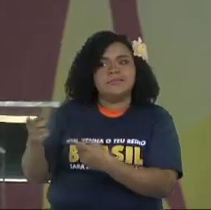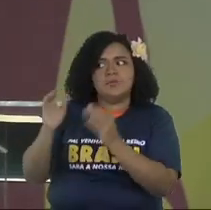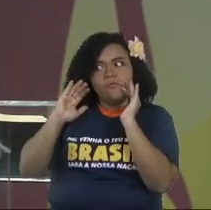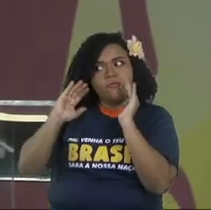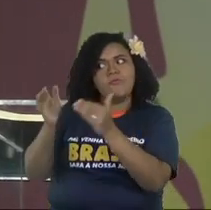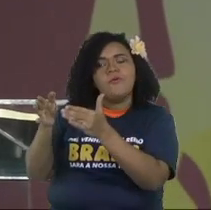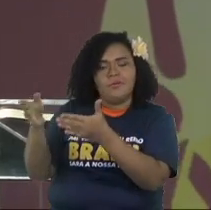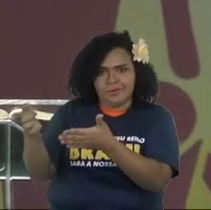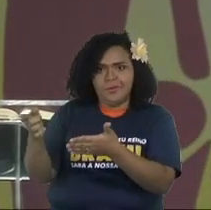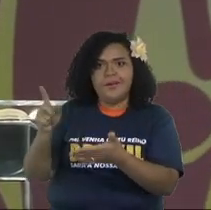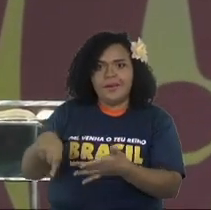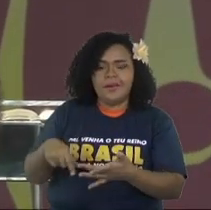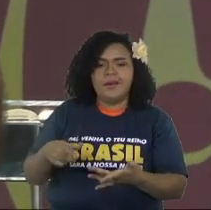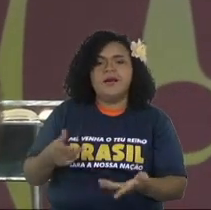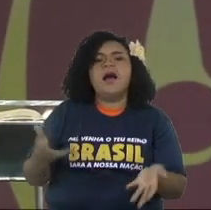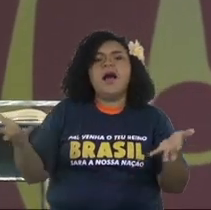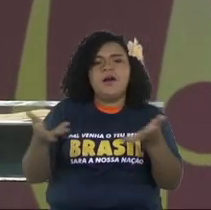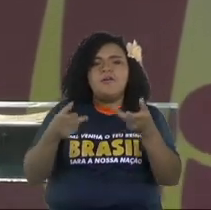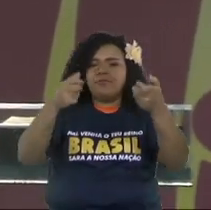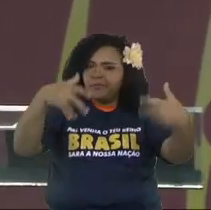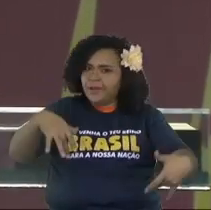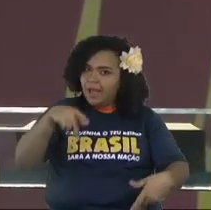where's your your your your treasure